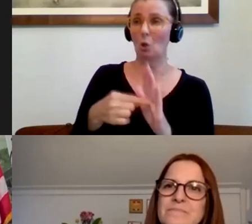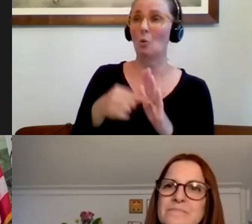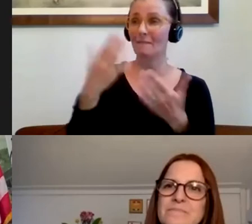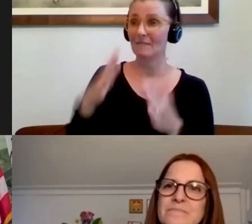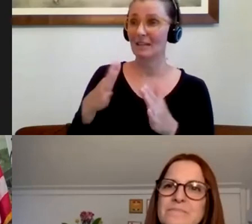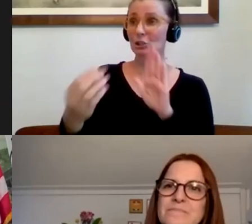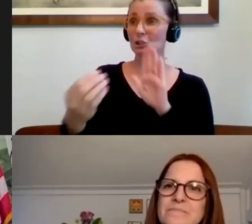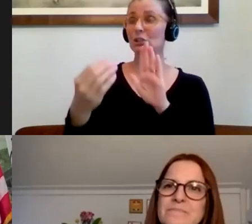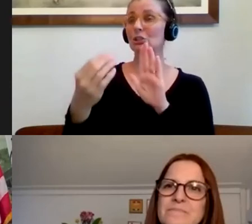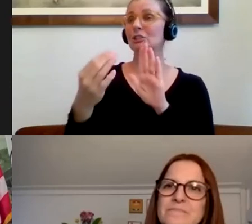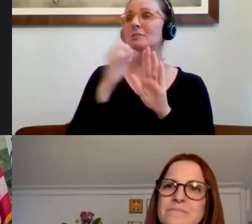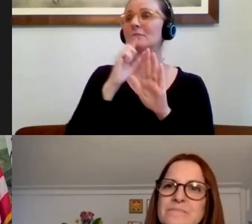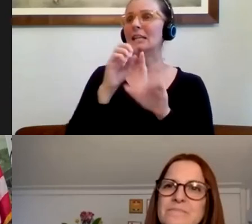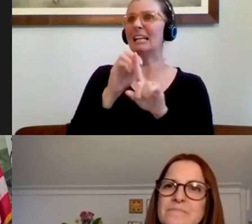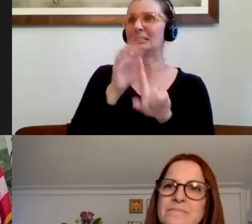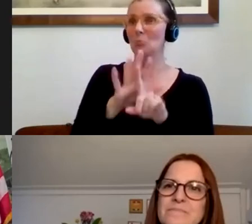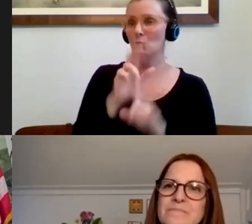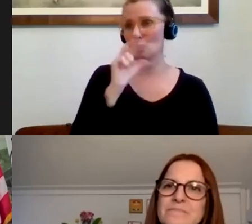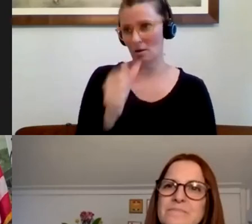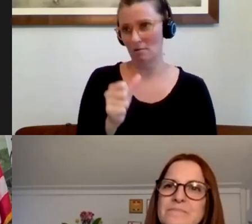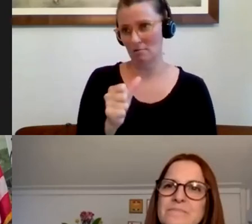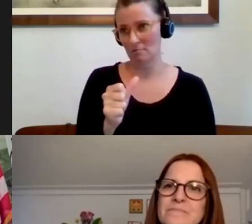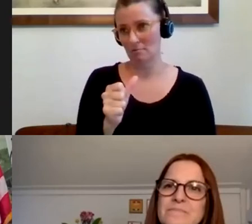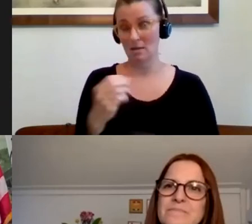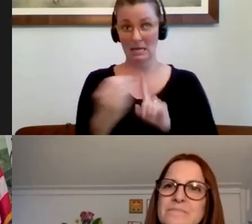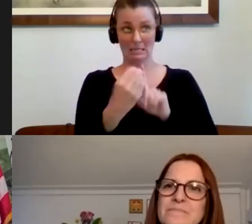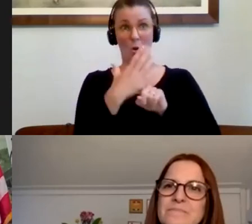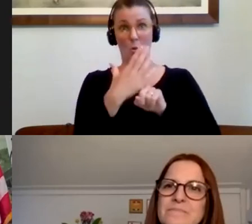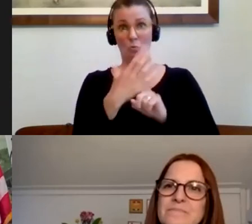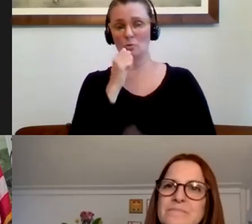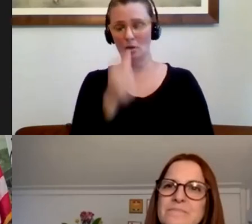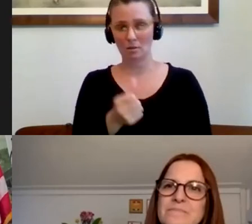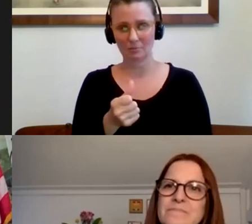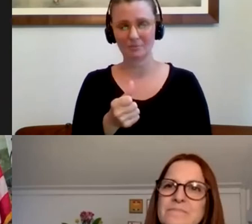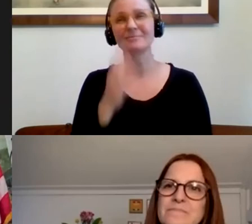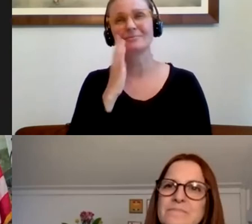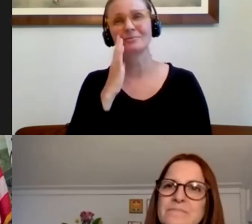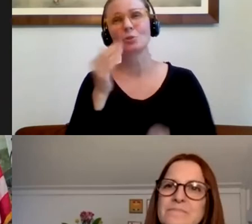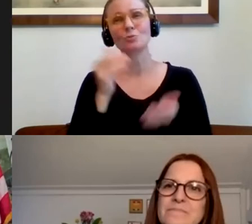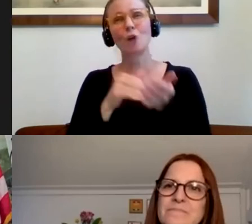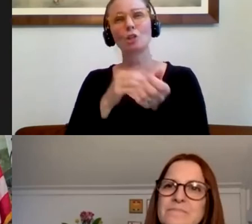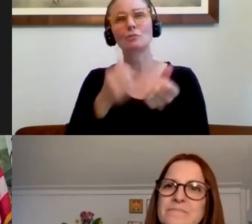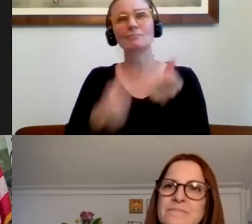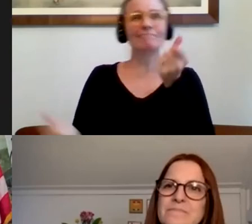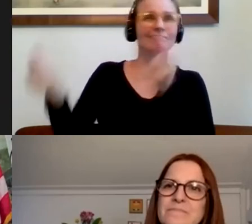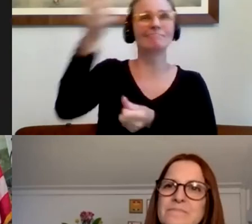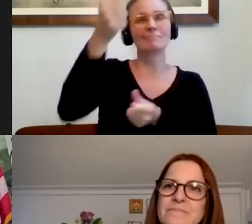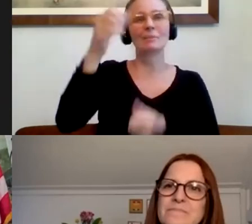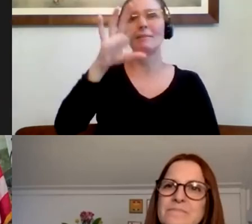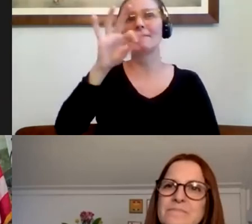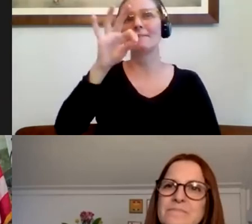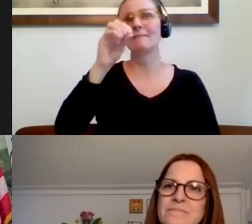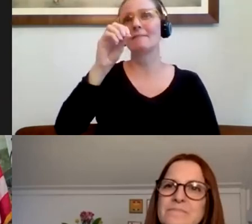and because people will have made the assumption, and I've heard you and Dr. Fauci talk about this, that you may, you're automatically immune. It's still not